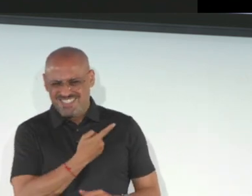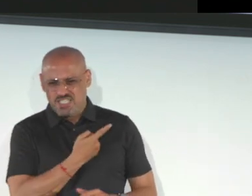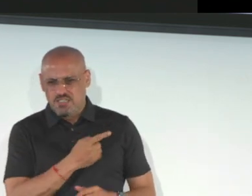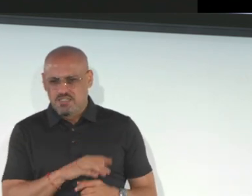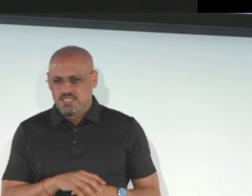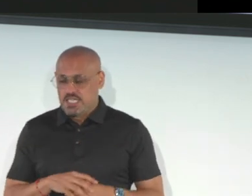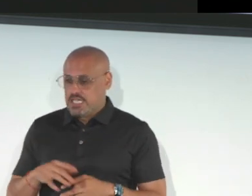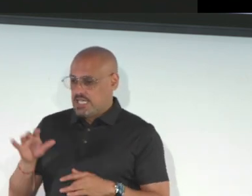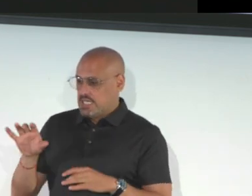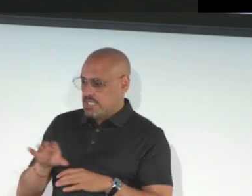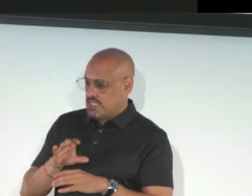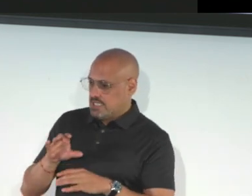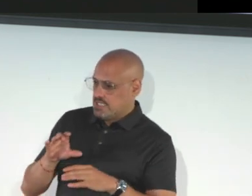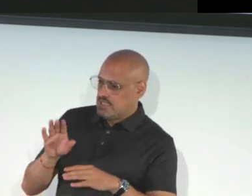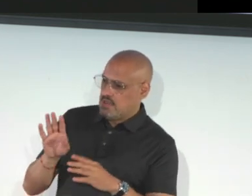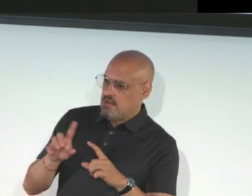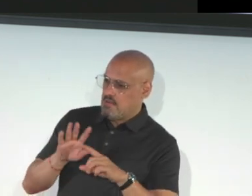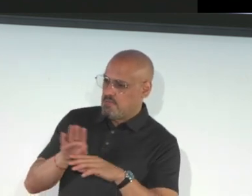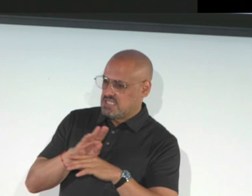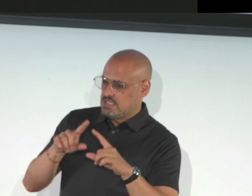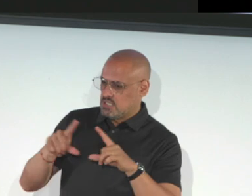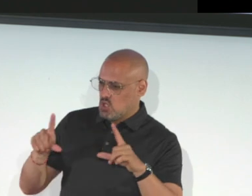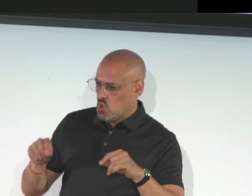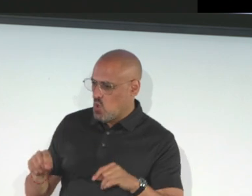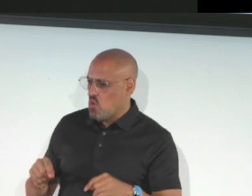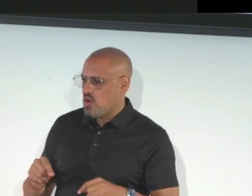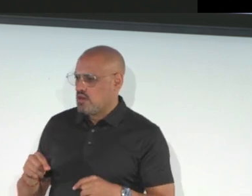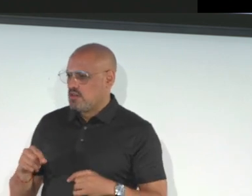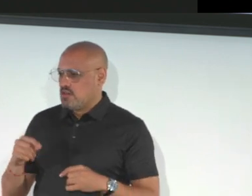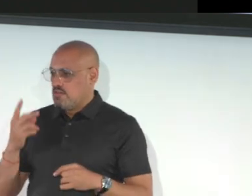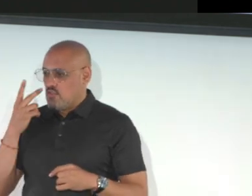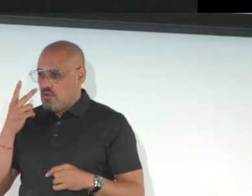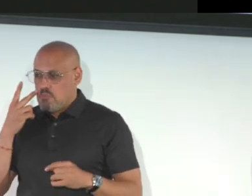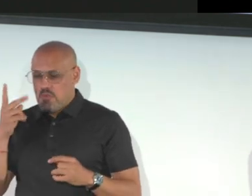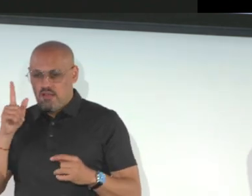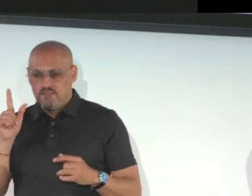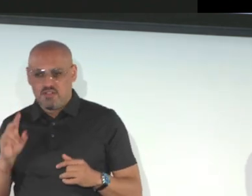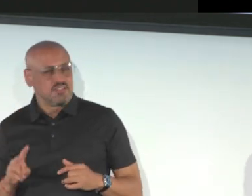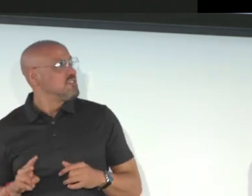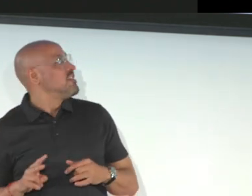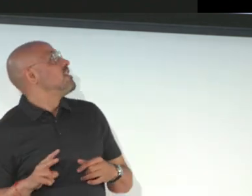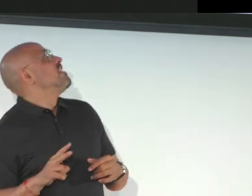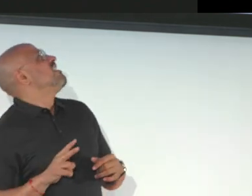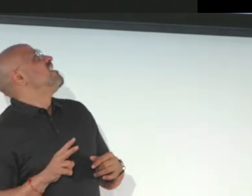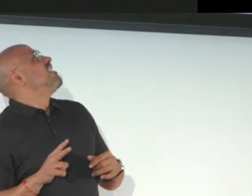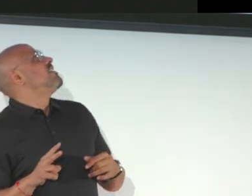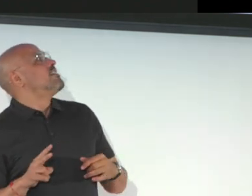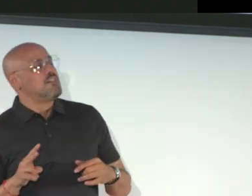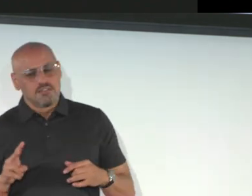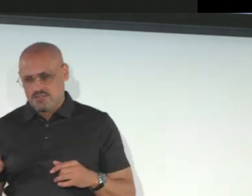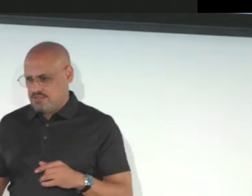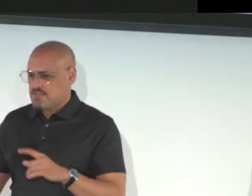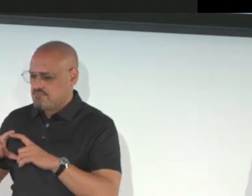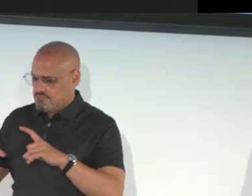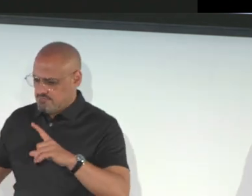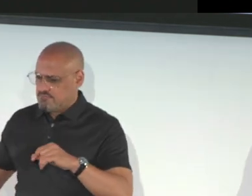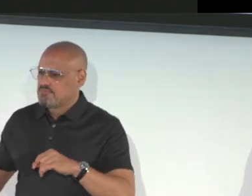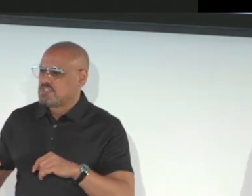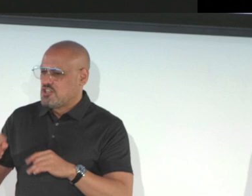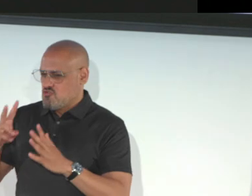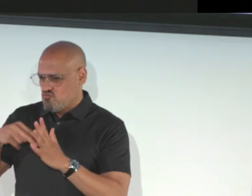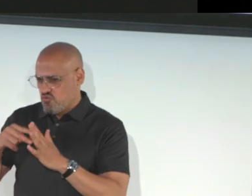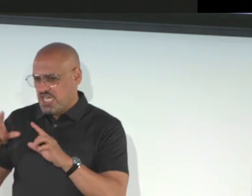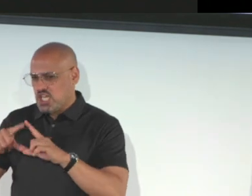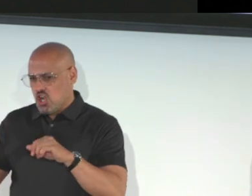The laptop keyboard even. A keyboard. A business card. Contains text. Lighthouse. For the blind and visually impaired. Jeffrey Colon. Director.